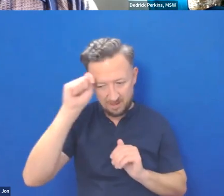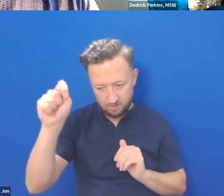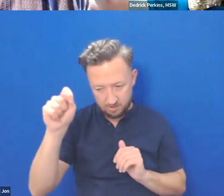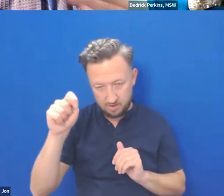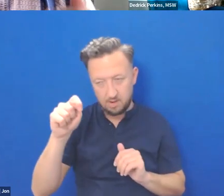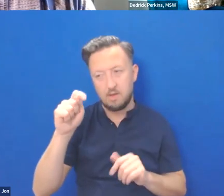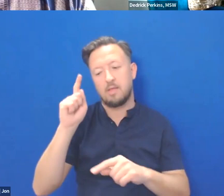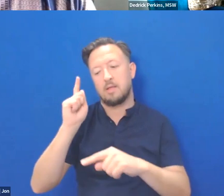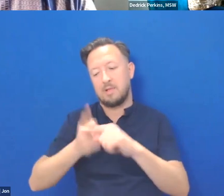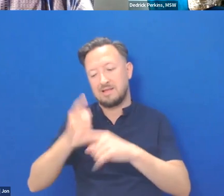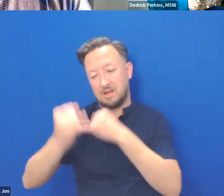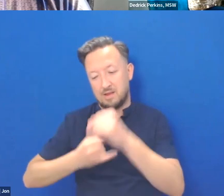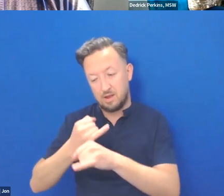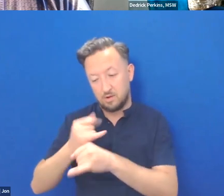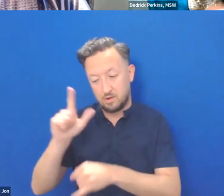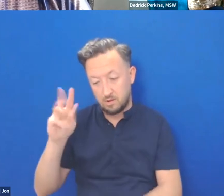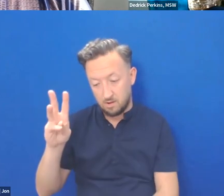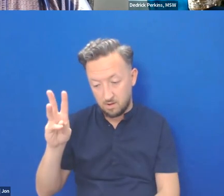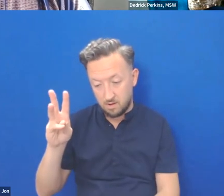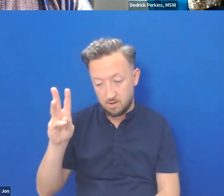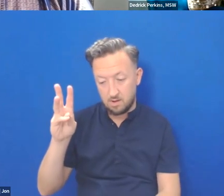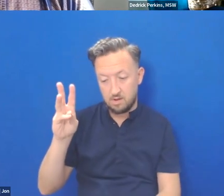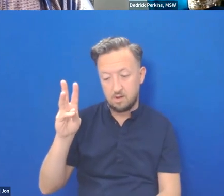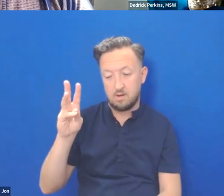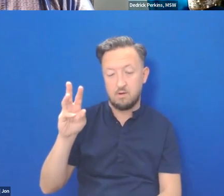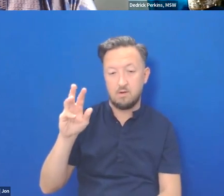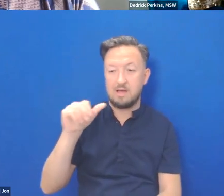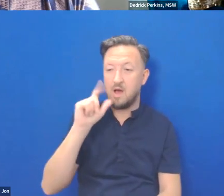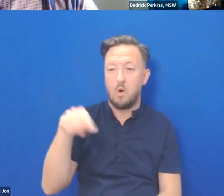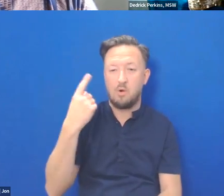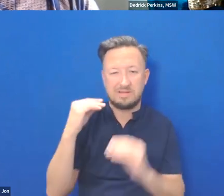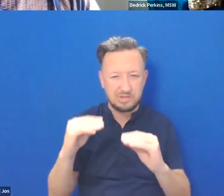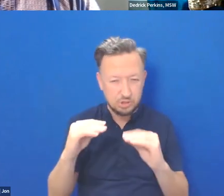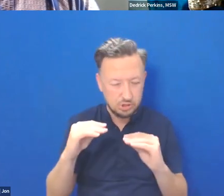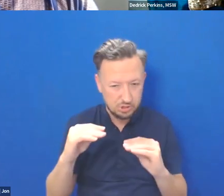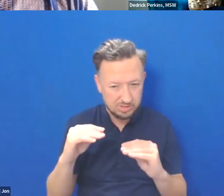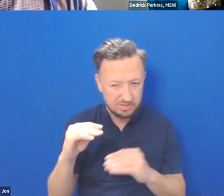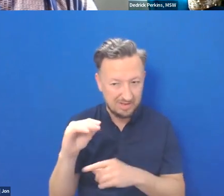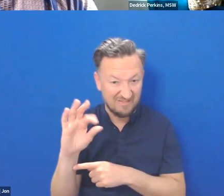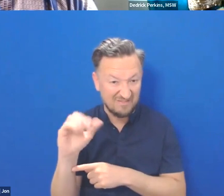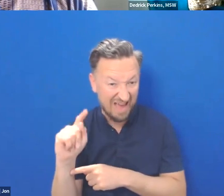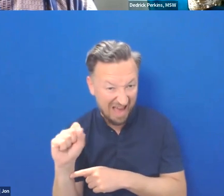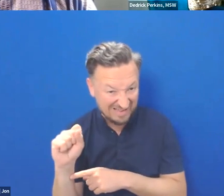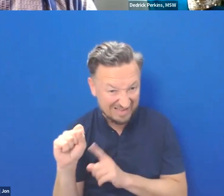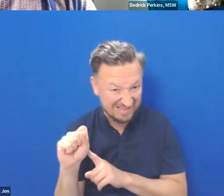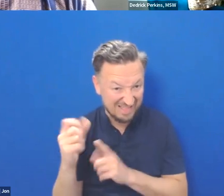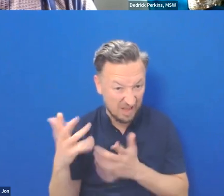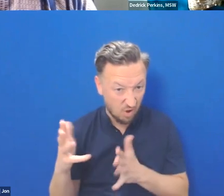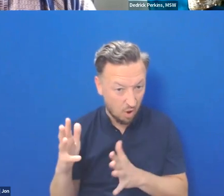international law, international relations. we're not only teaching, uh, uh, the facts of history,